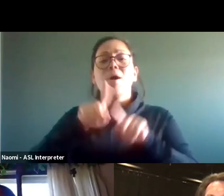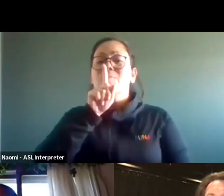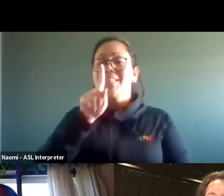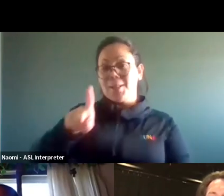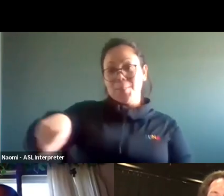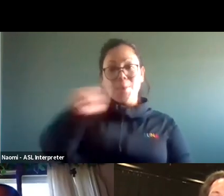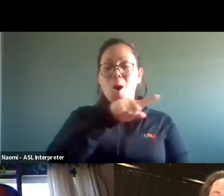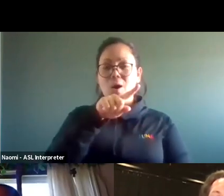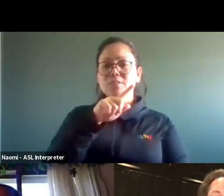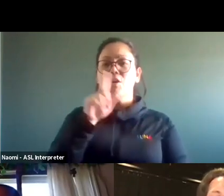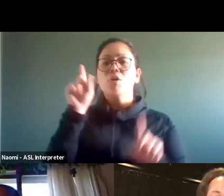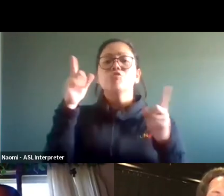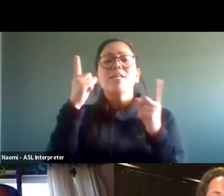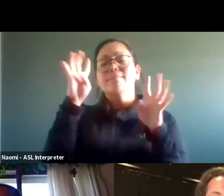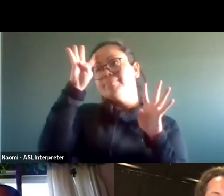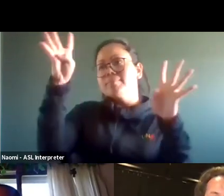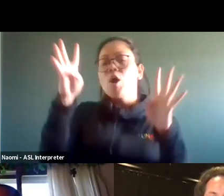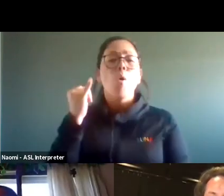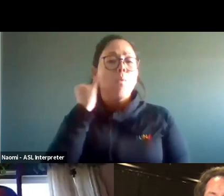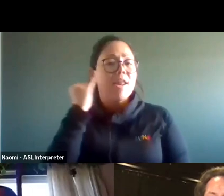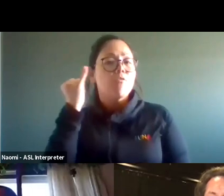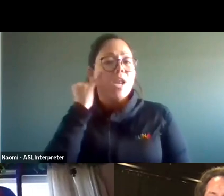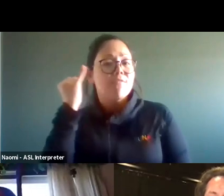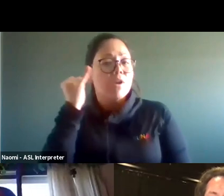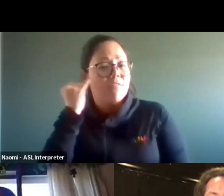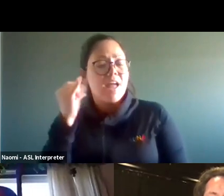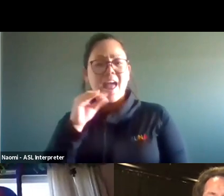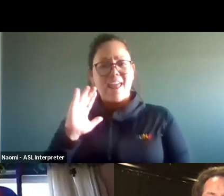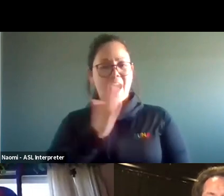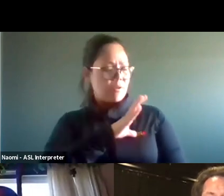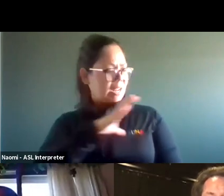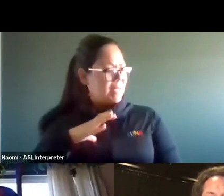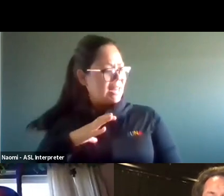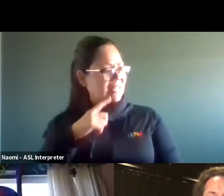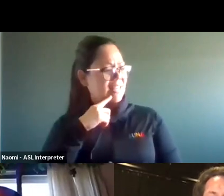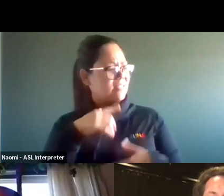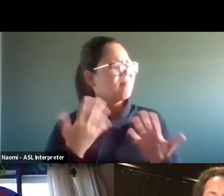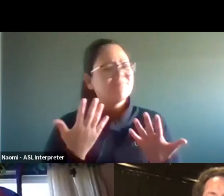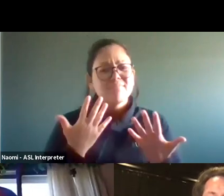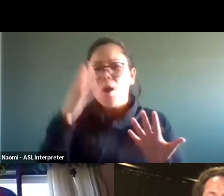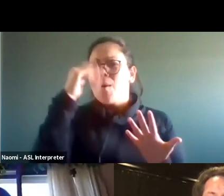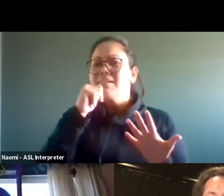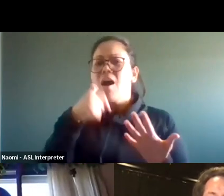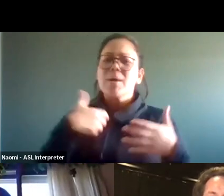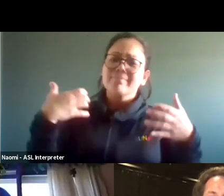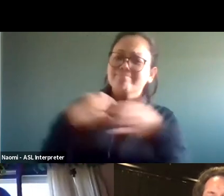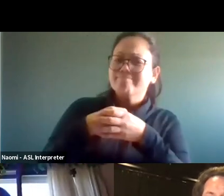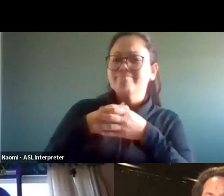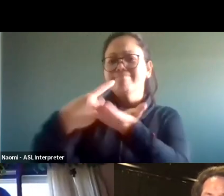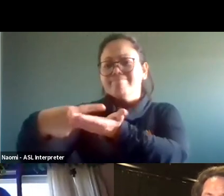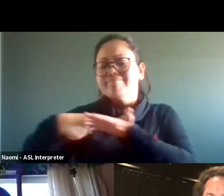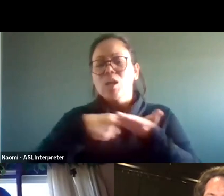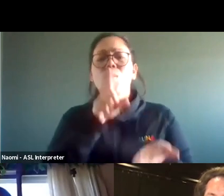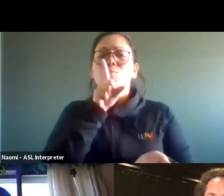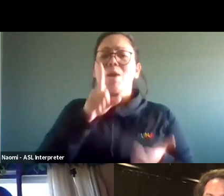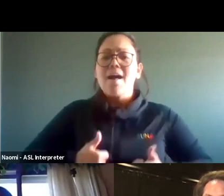conversations, the what ifs. And our committee was saying, but what if we get together and talk about real life things that